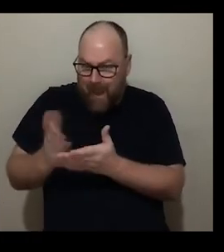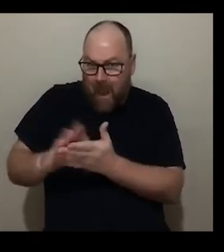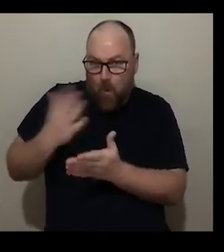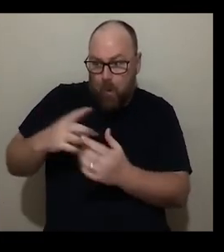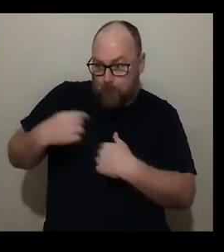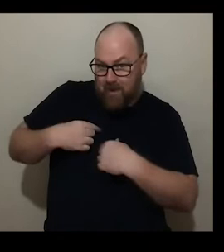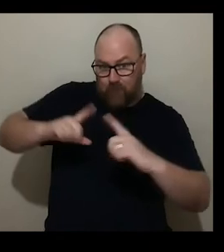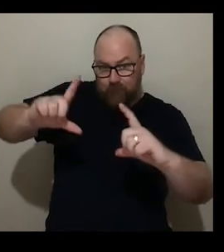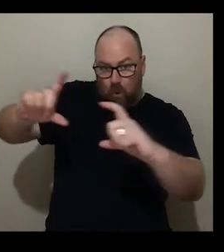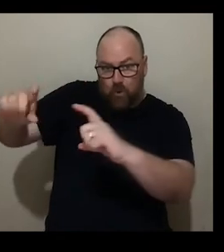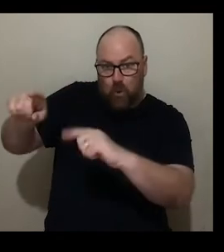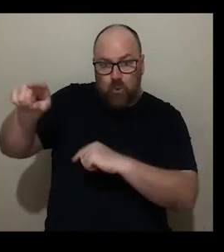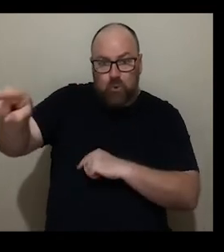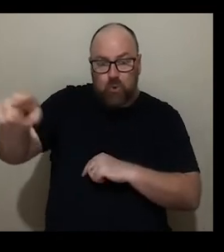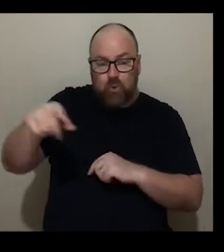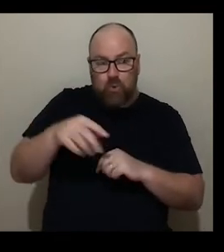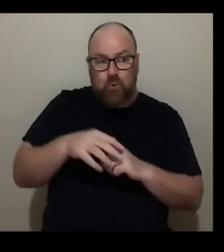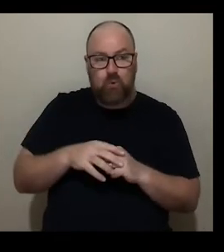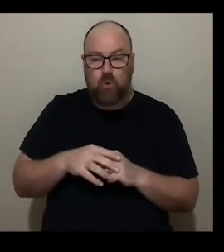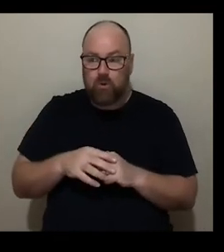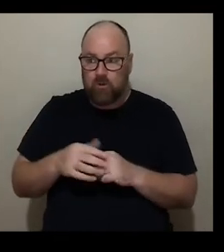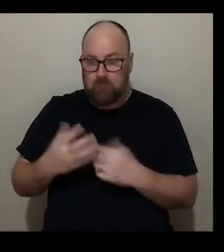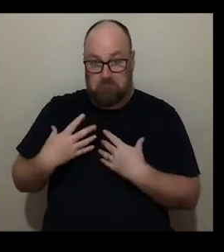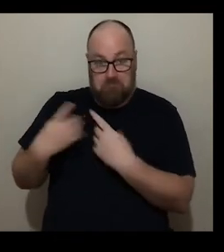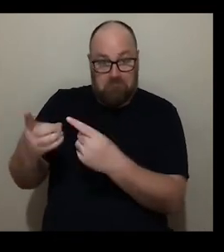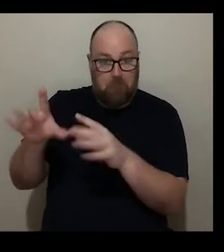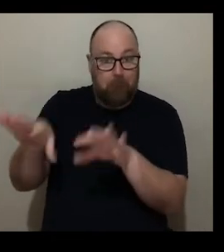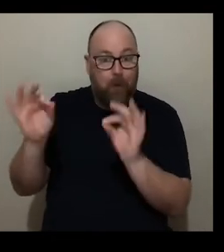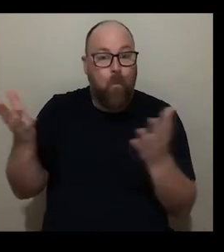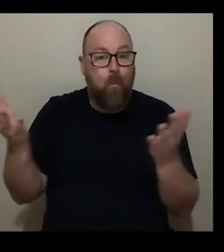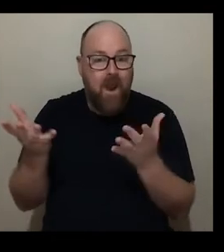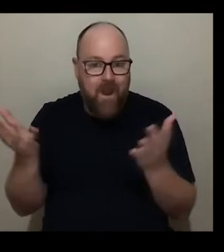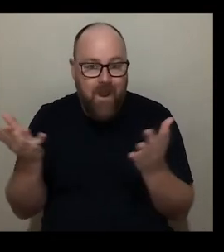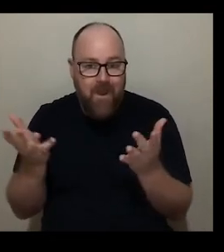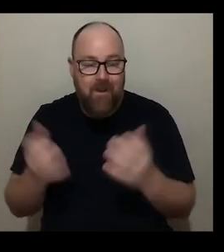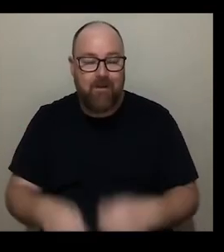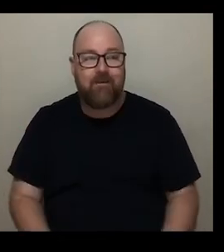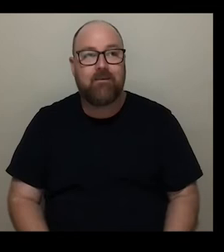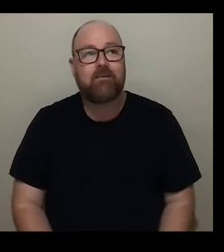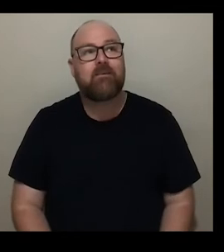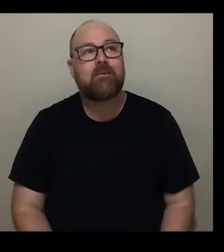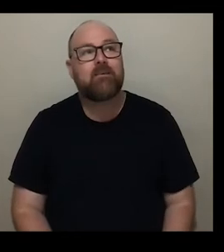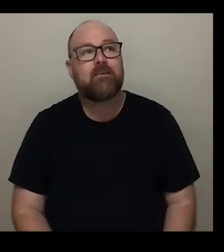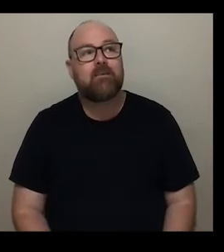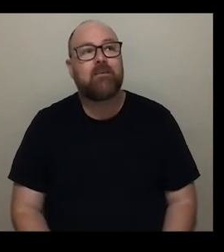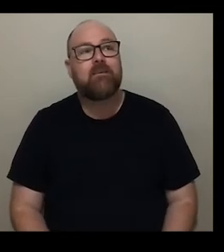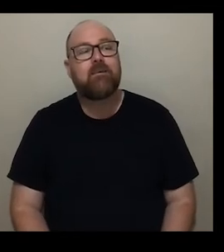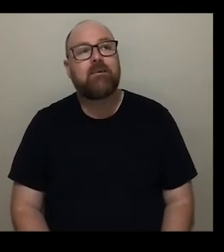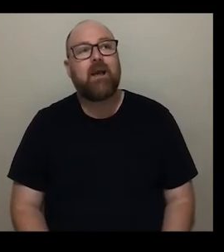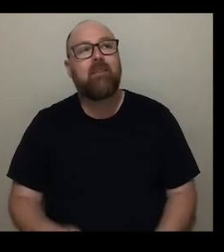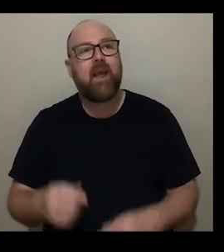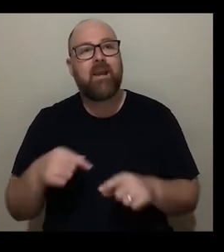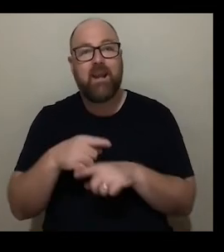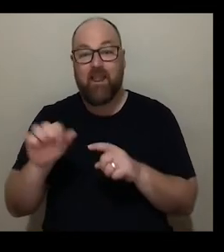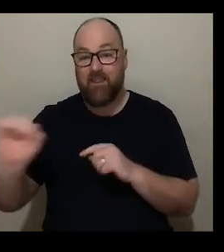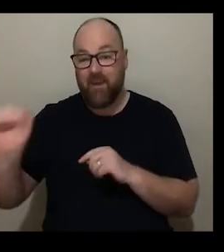giving them the choice of location um general idea um and then taking those